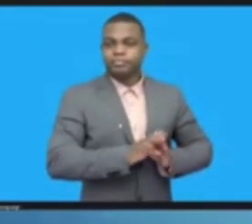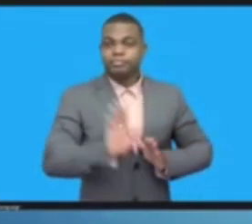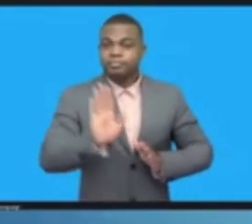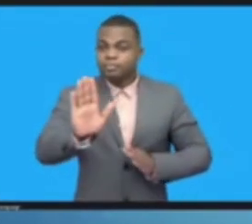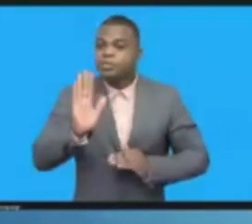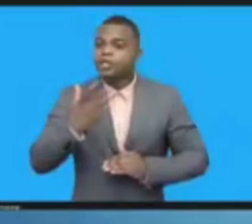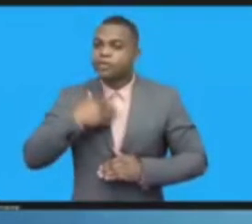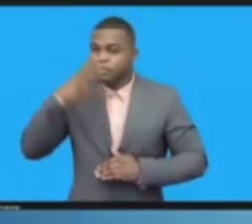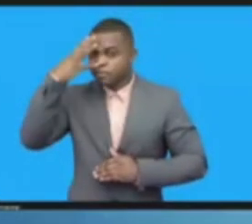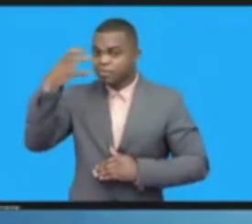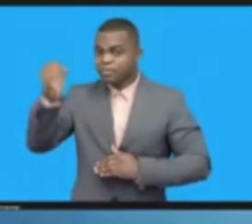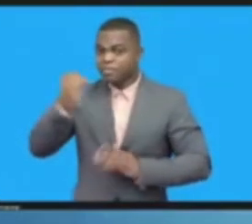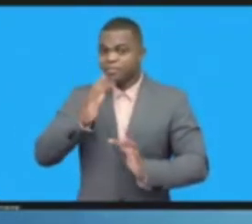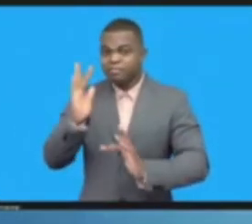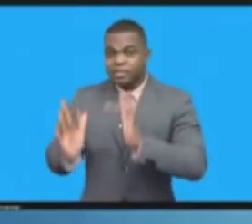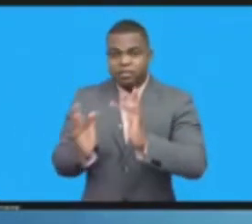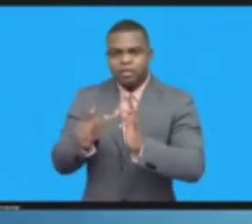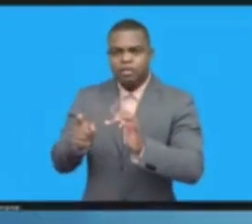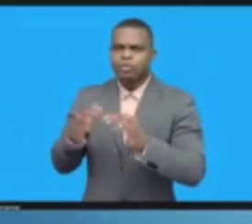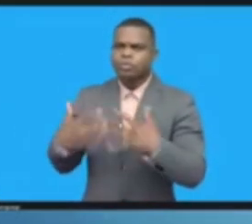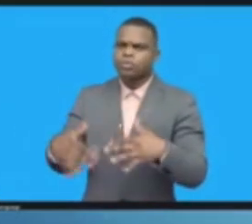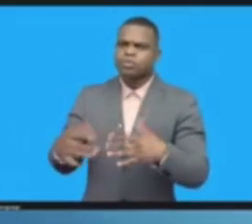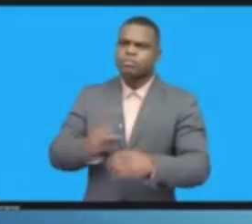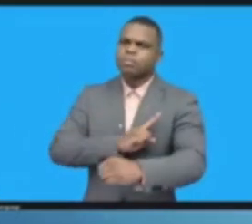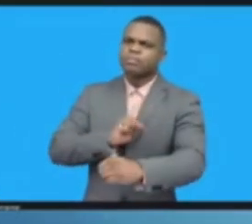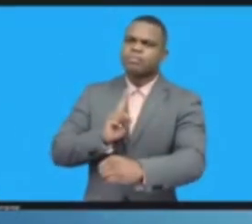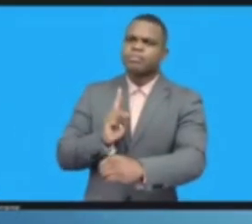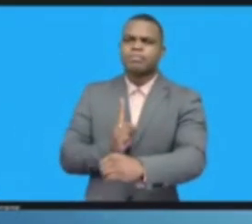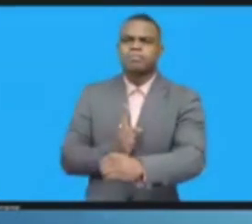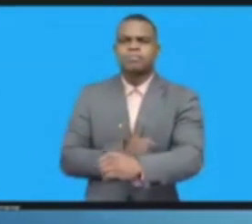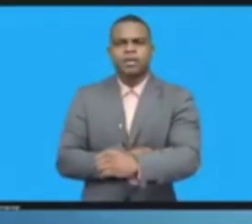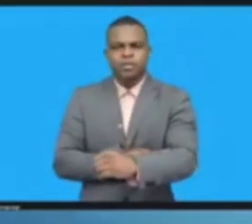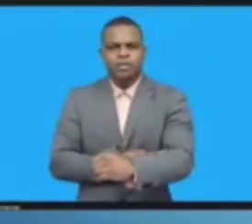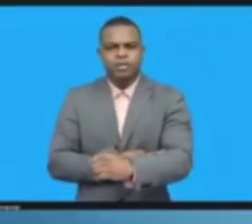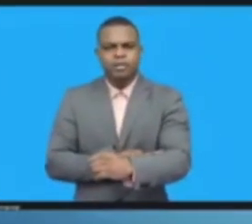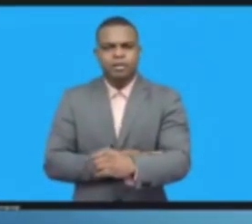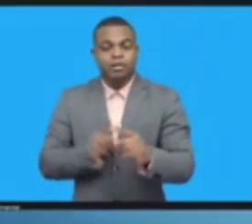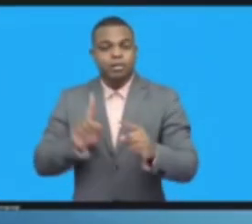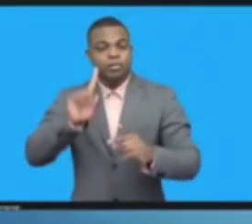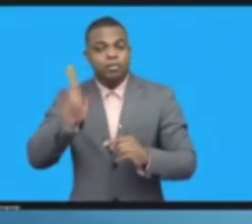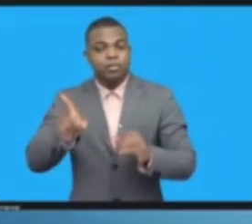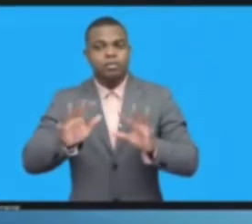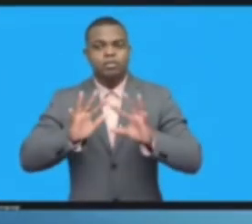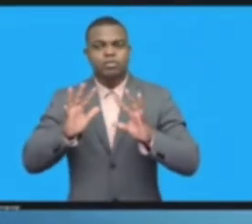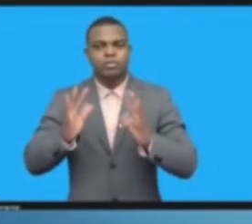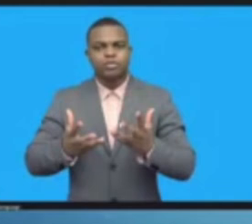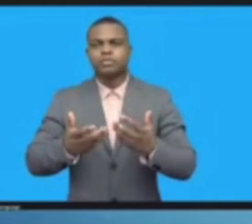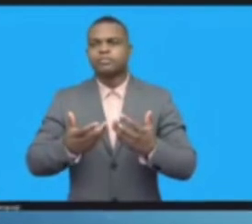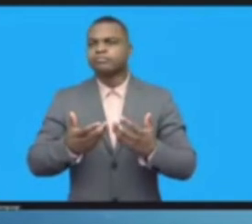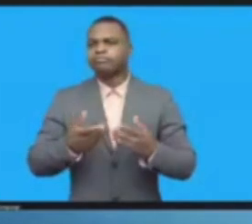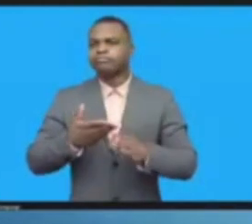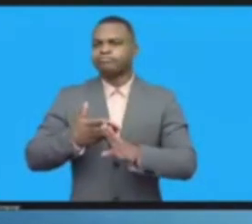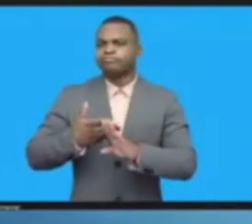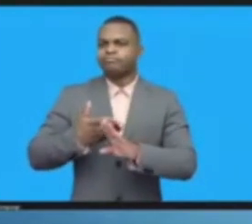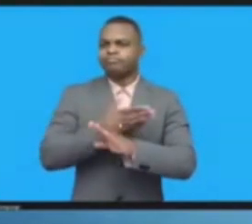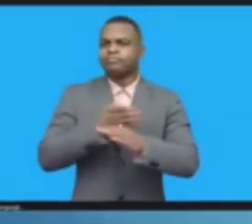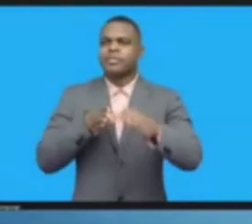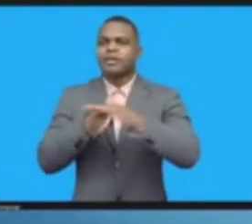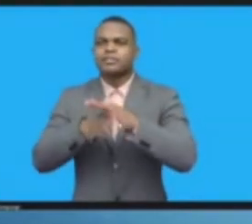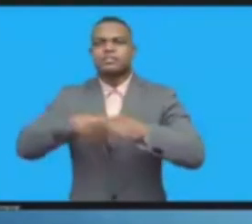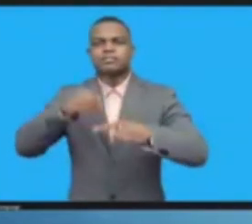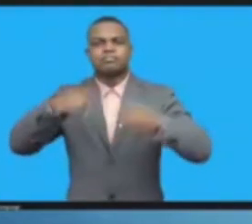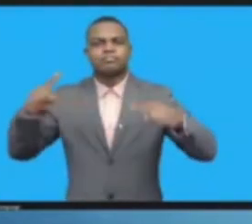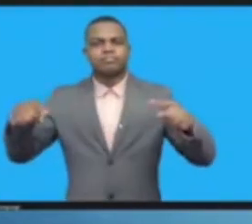everyone. The Internet is a network of networks that relies on this common set of technical protocols and